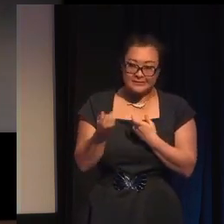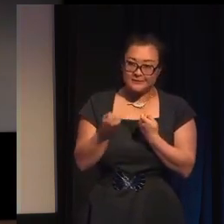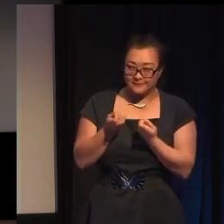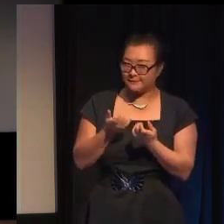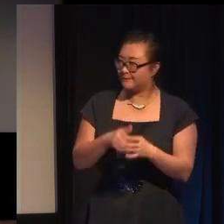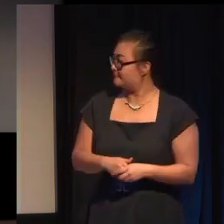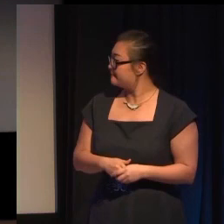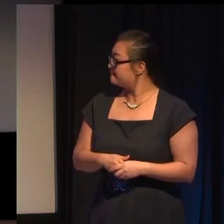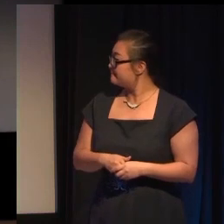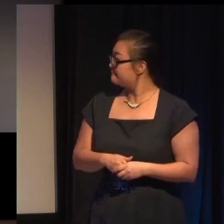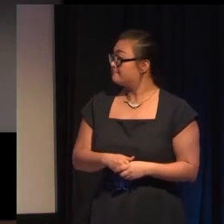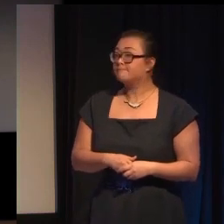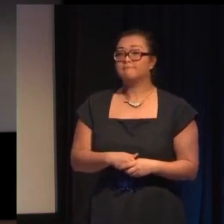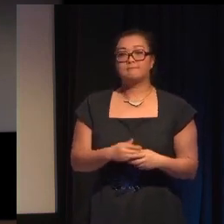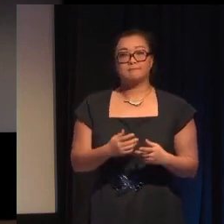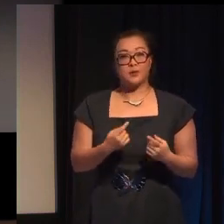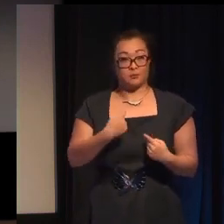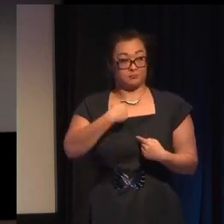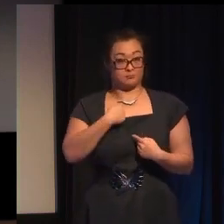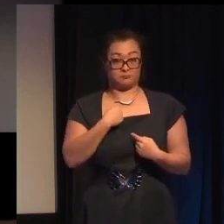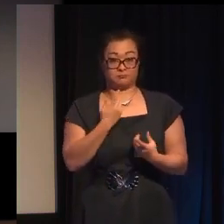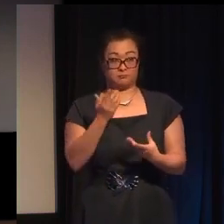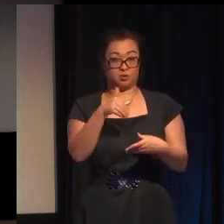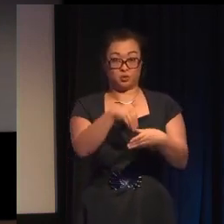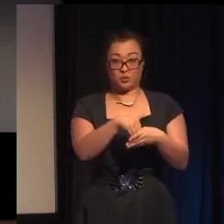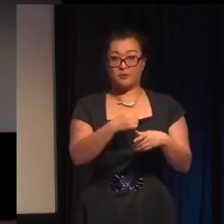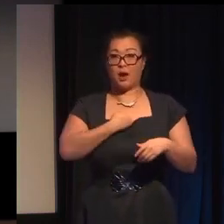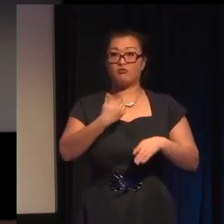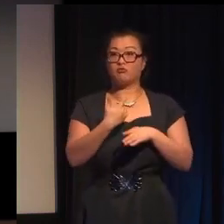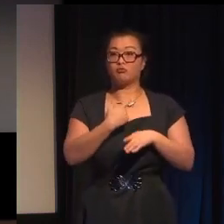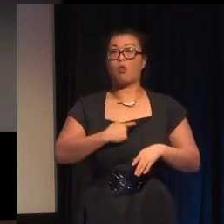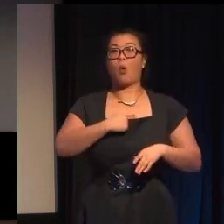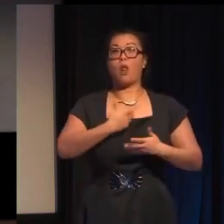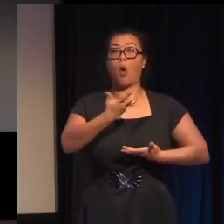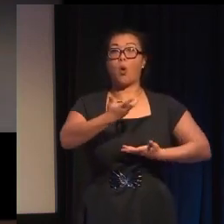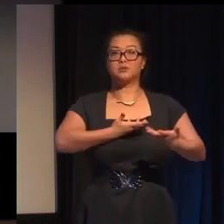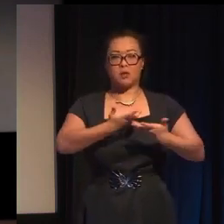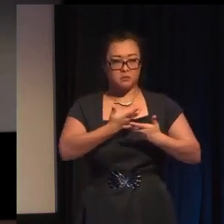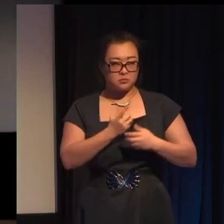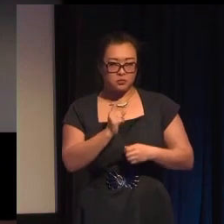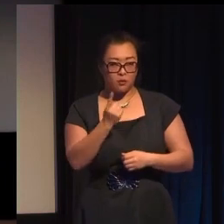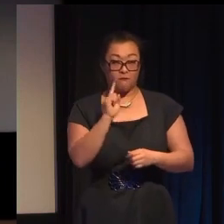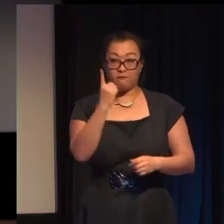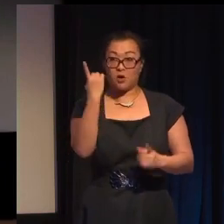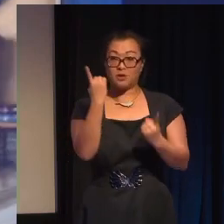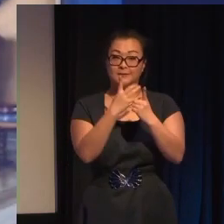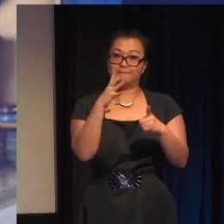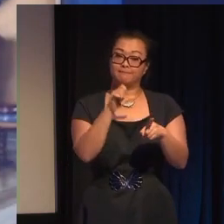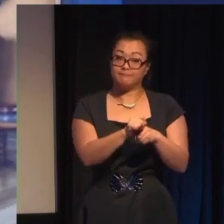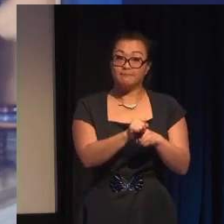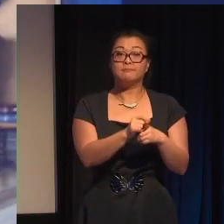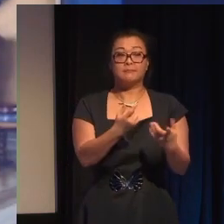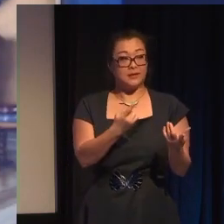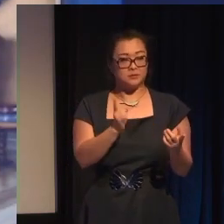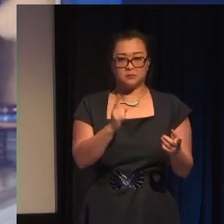so as a consultant coming onto the project one aspect of the story that I could immediately address was the representation of women and